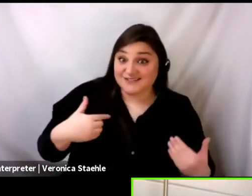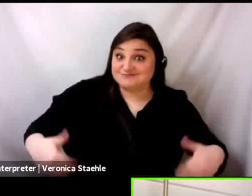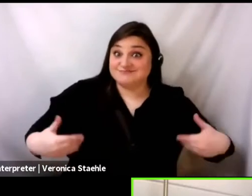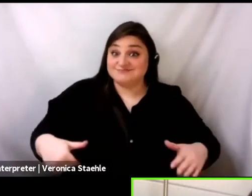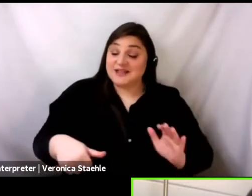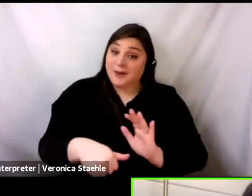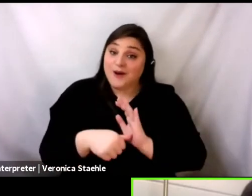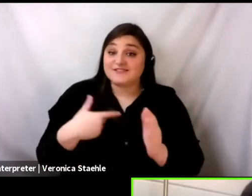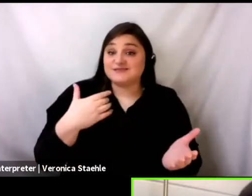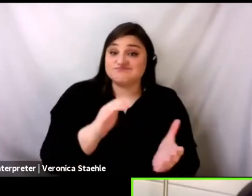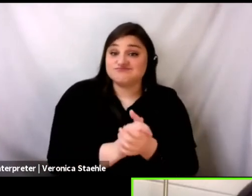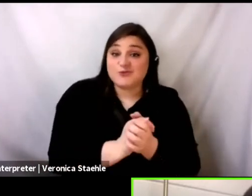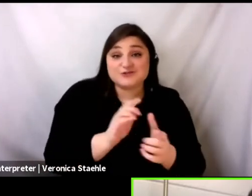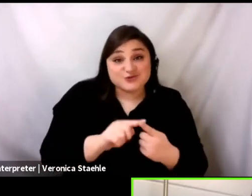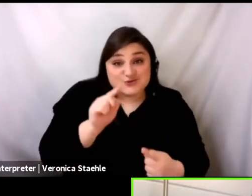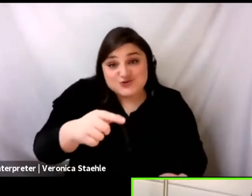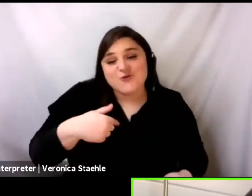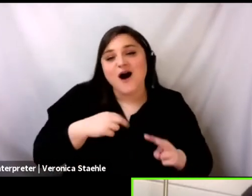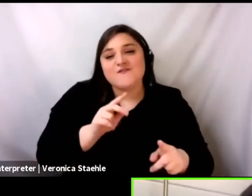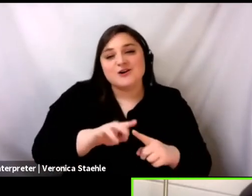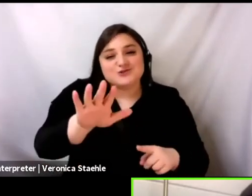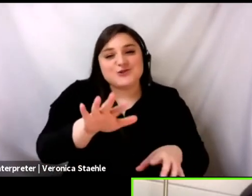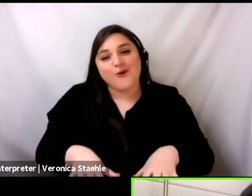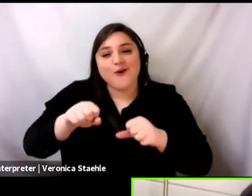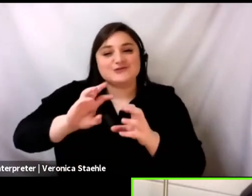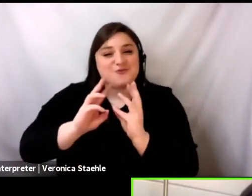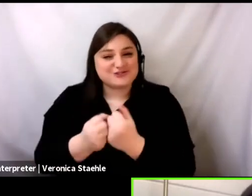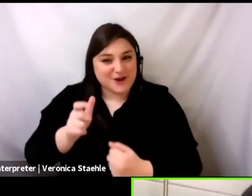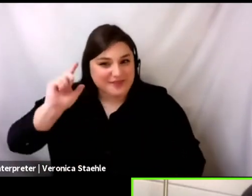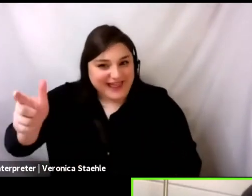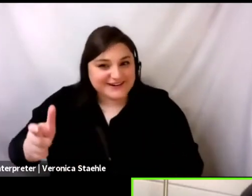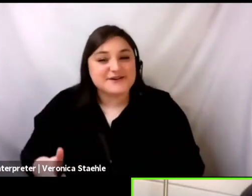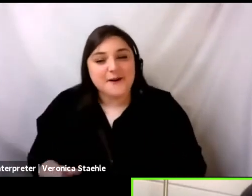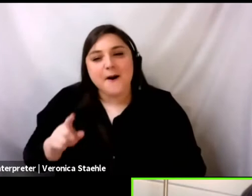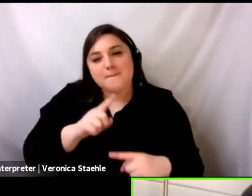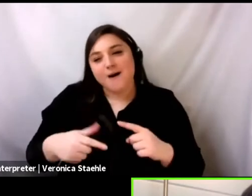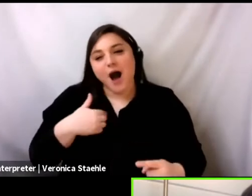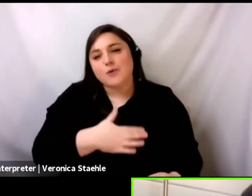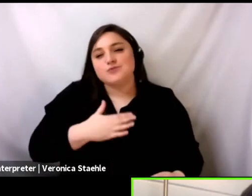Um, I look forward to the workshop later on, but yeah, if you could talk a little bit more about those tiers.